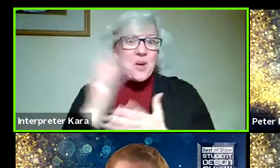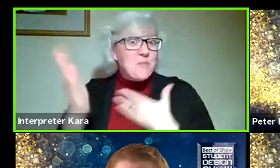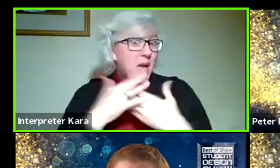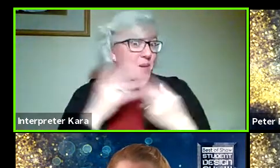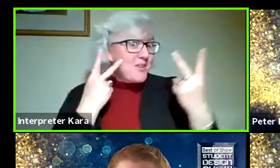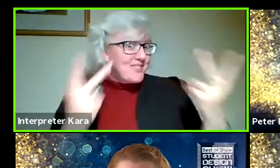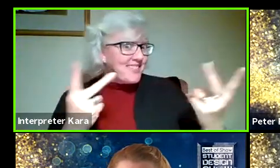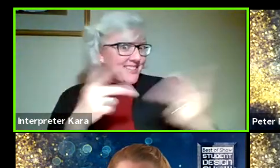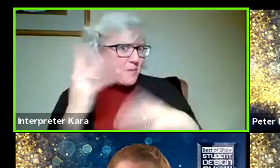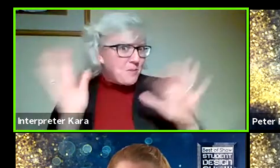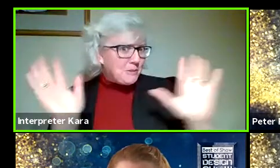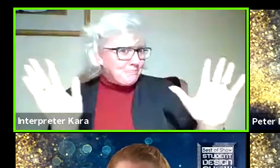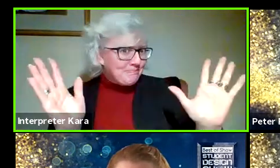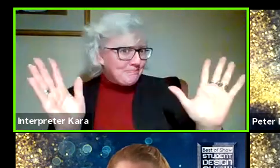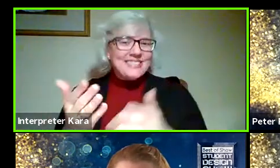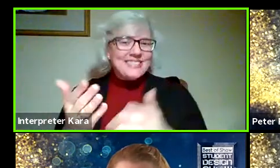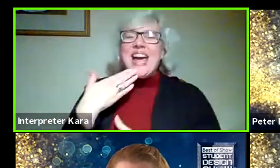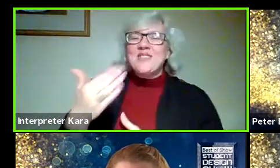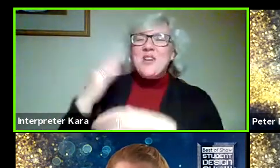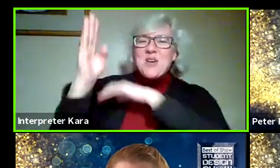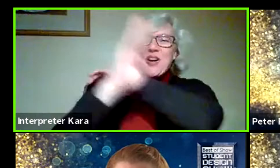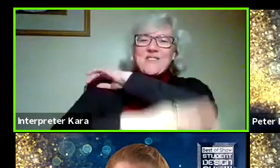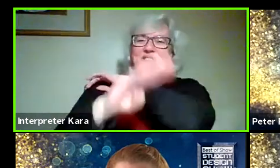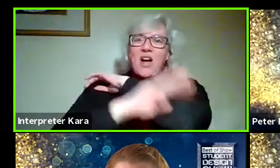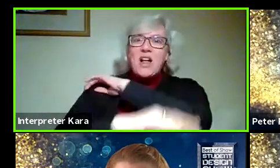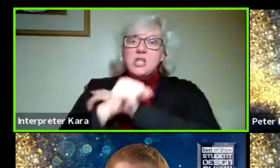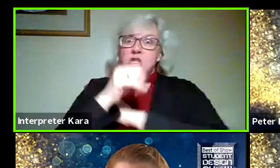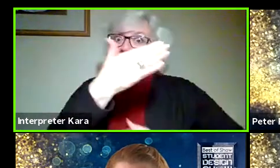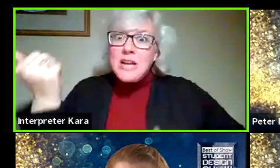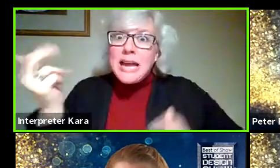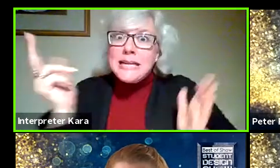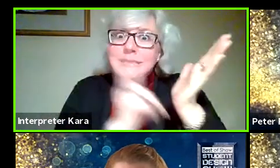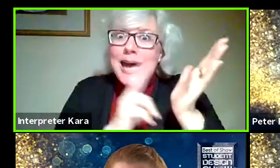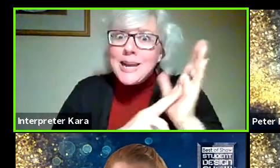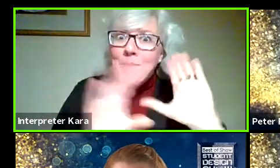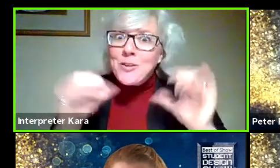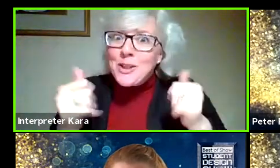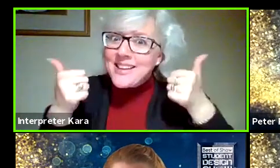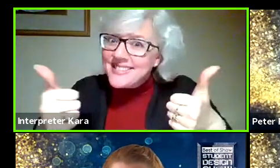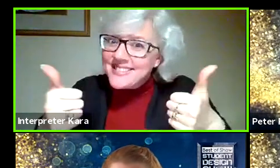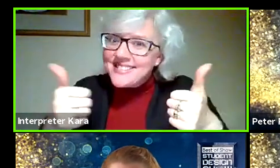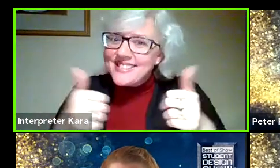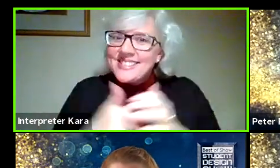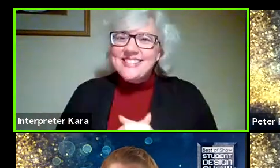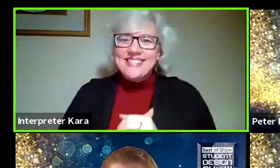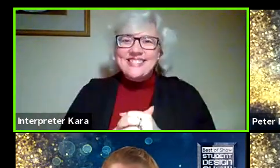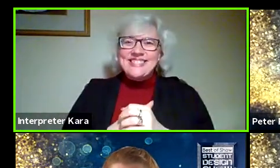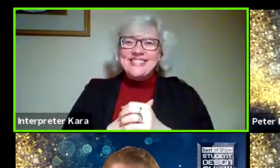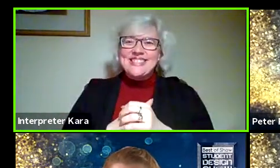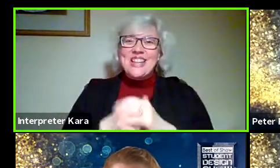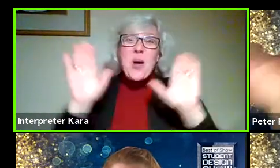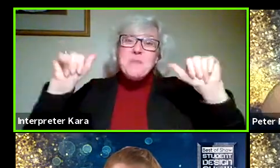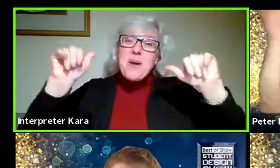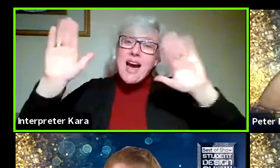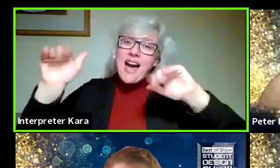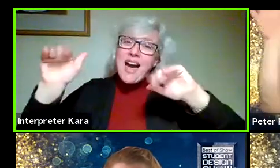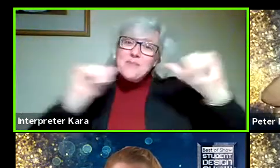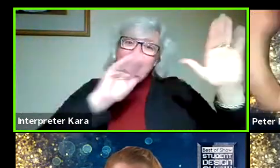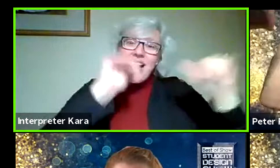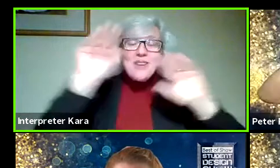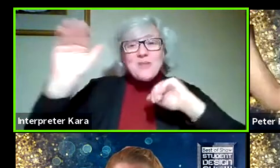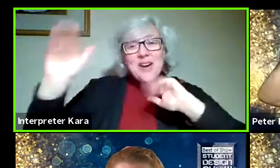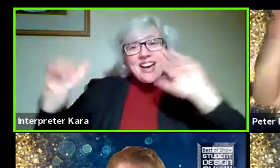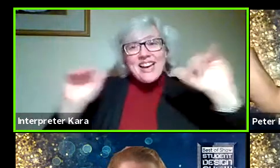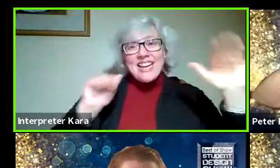be seeing during the summer. Have a great fall and don't forget to sign up for classes. Bye, everyone. Bye.